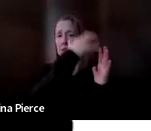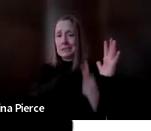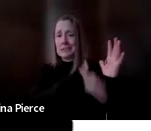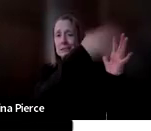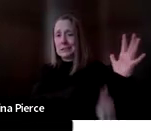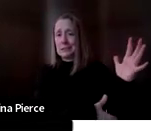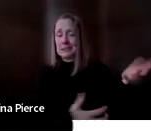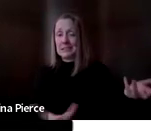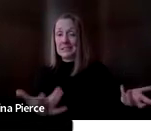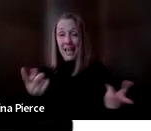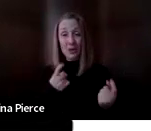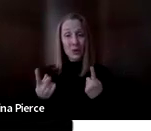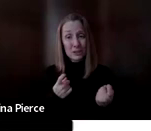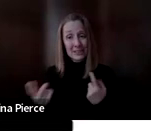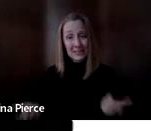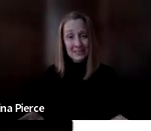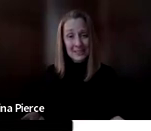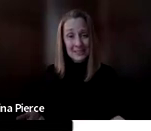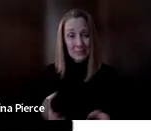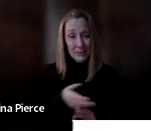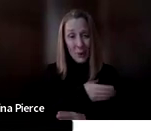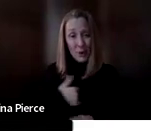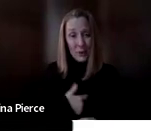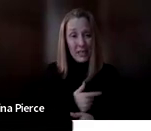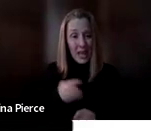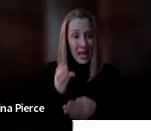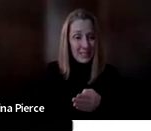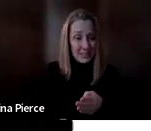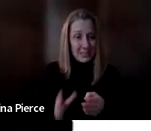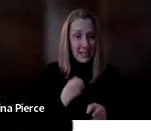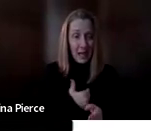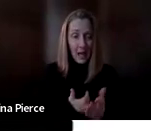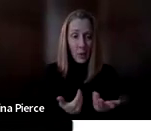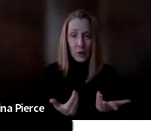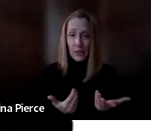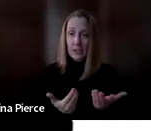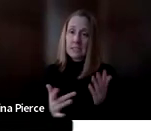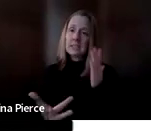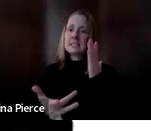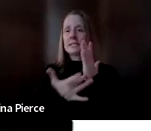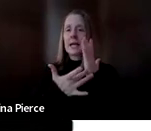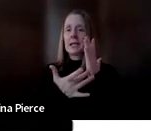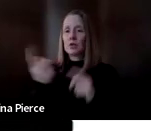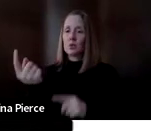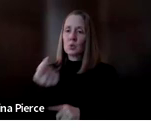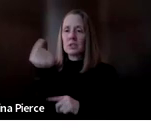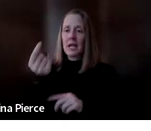anybody have any questions before we end our tech tech tuesday talk today